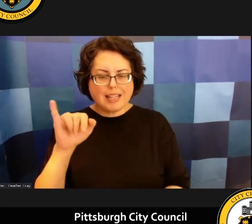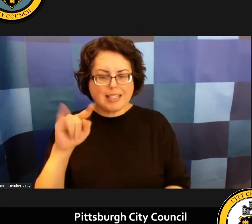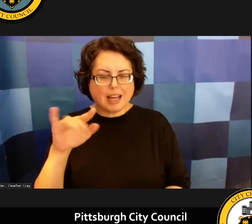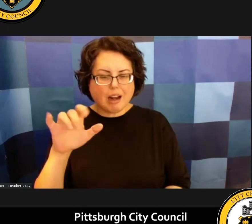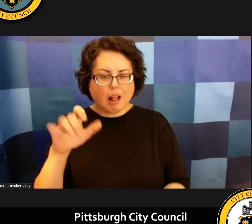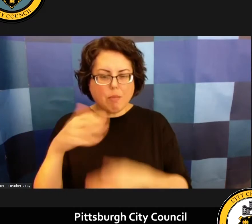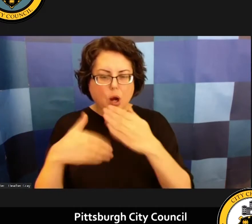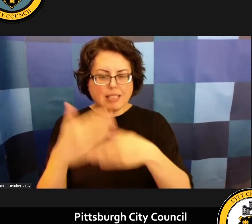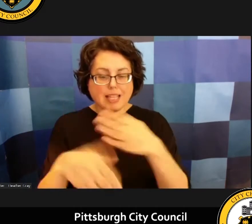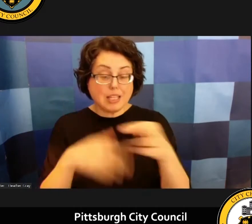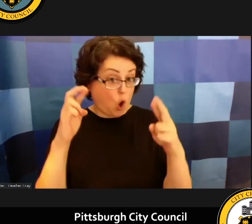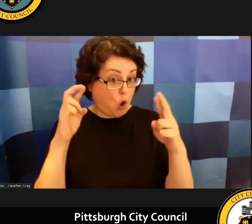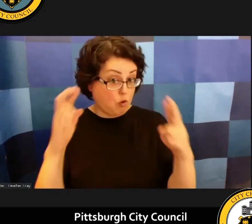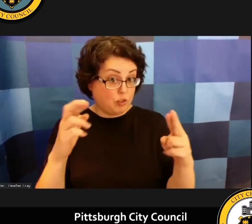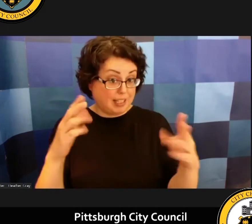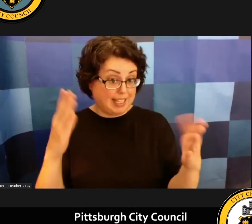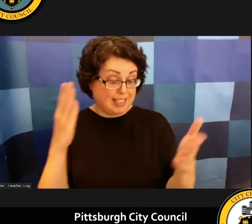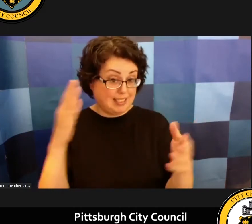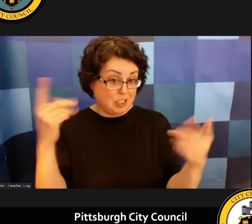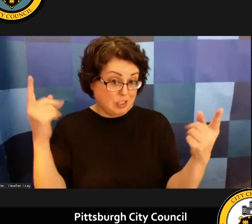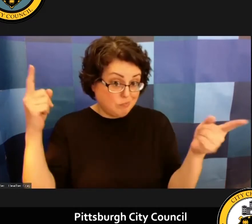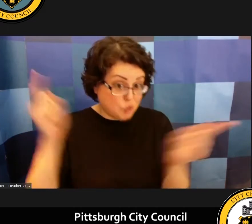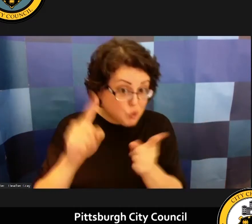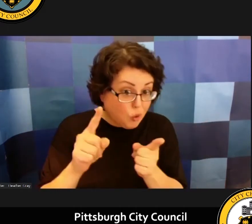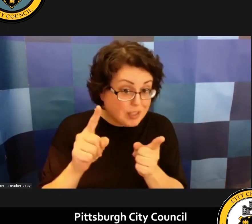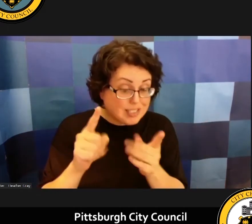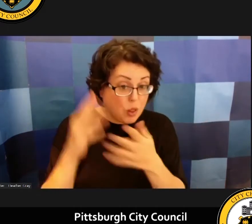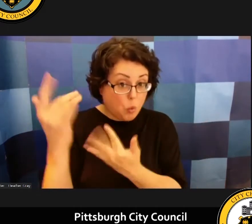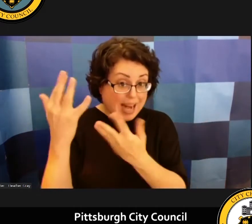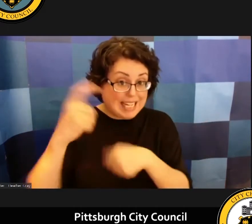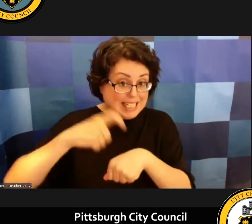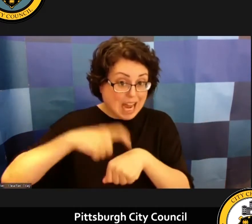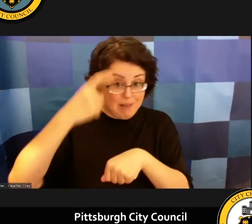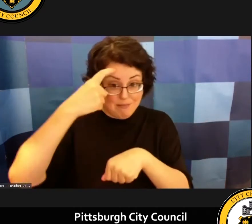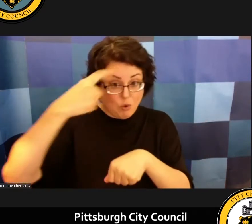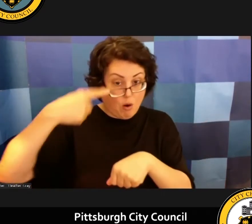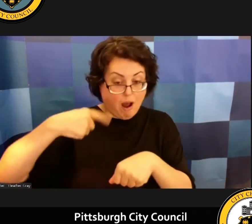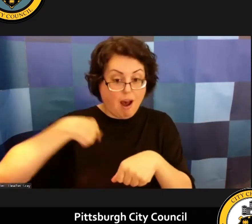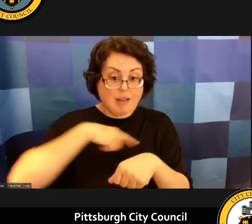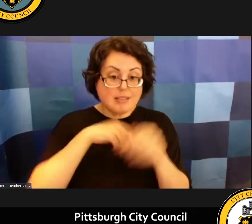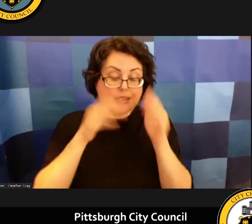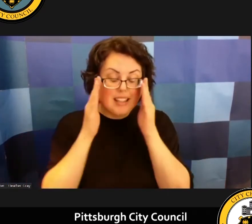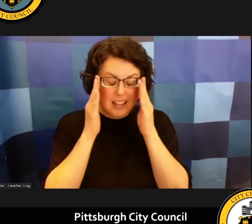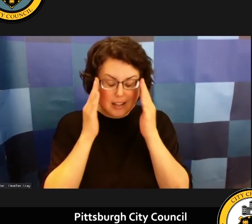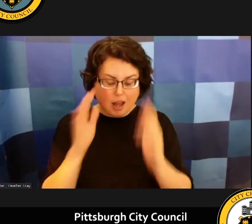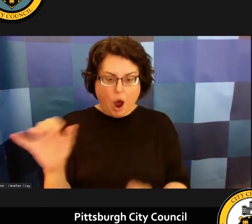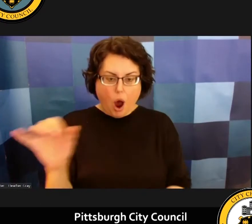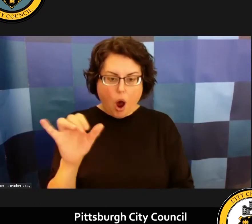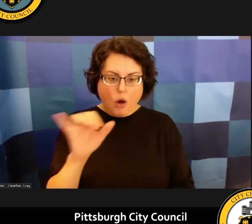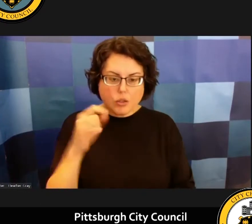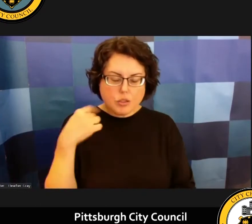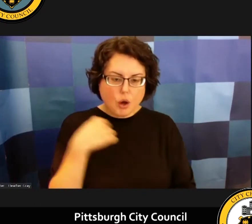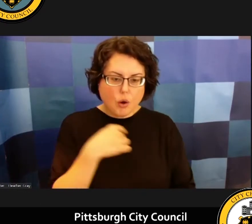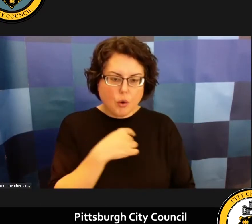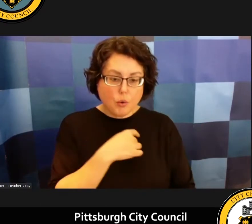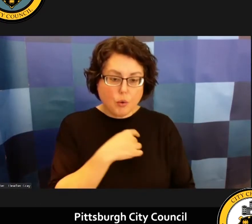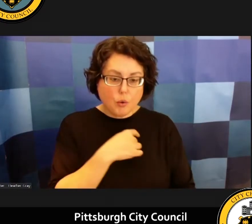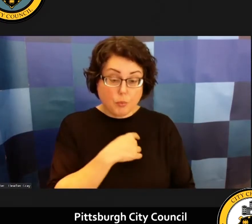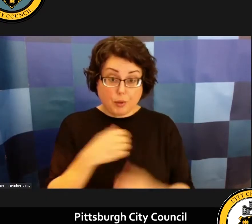cuts that waiting time down on our end and then we also did add the uh land care specialist